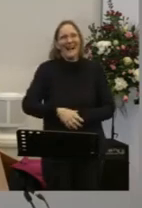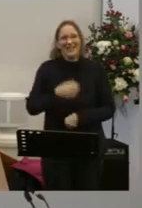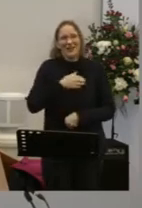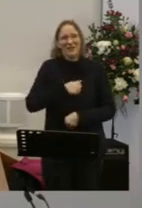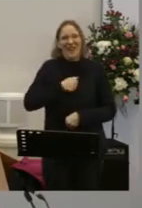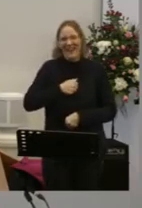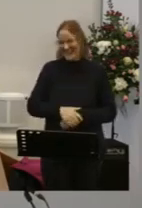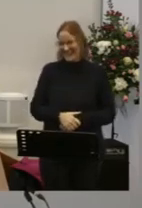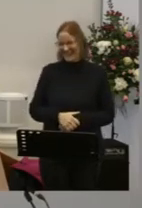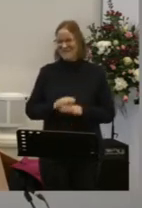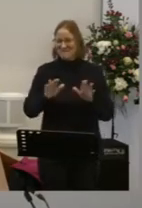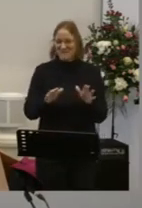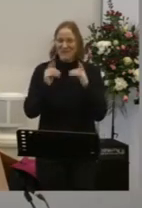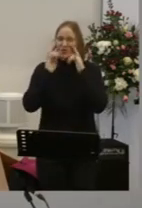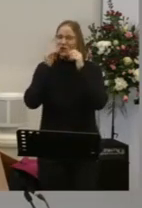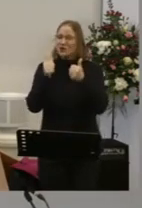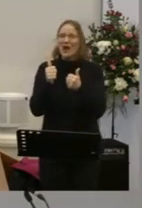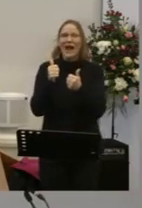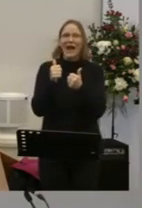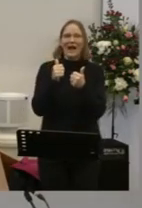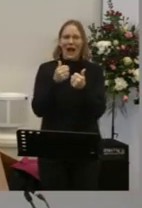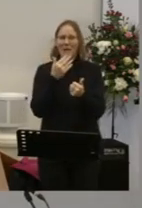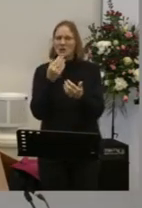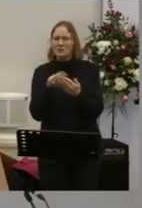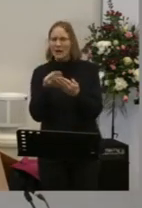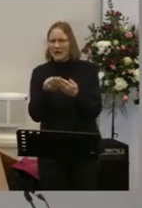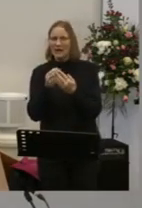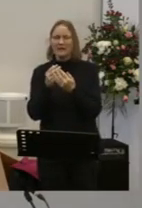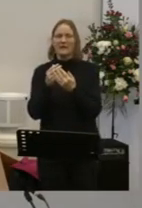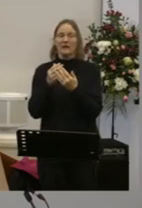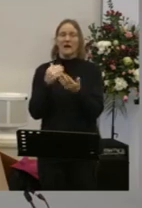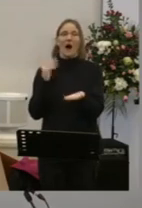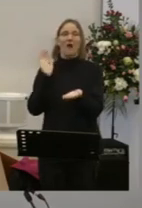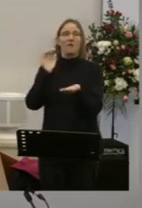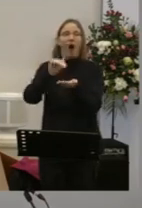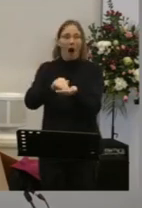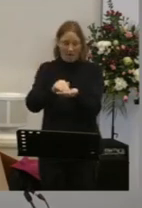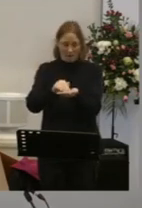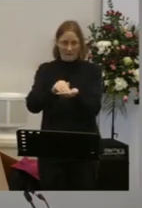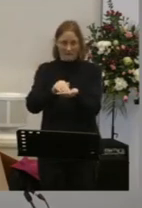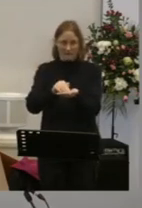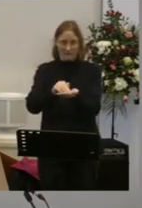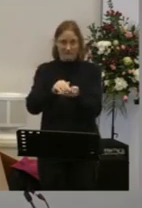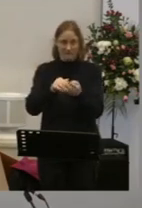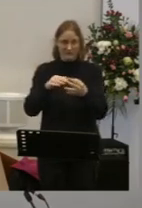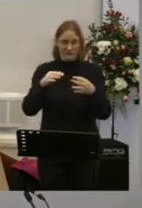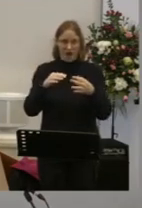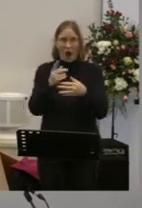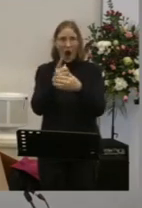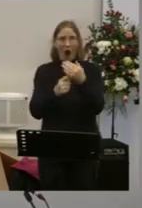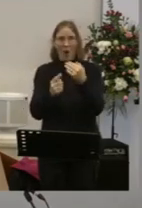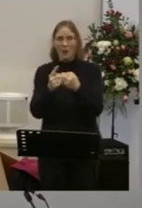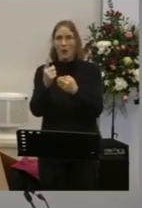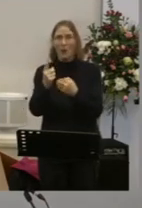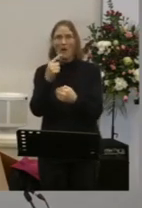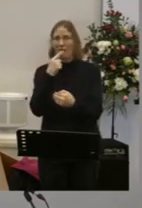you check your bank balance And you end up in the queue for the ice cream And by the time I got to the front of the queue There was only one